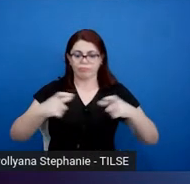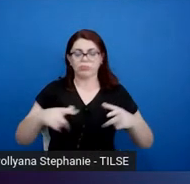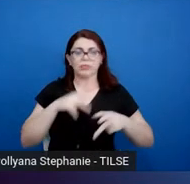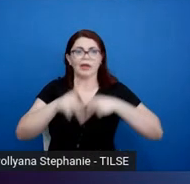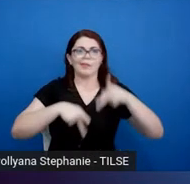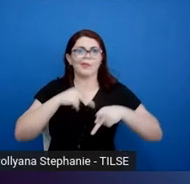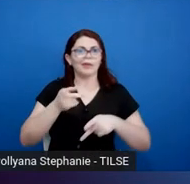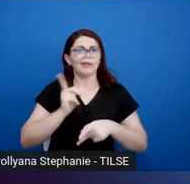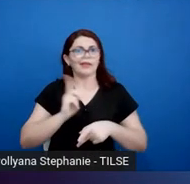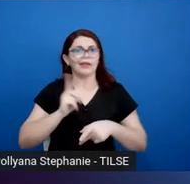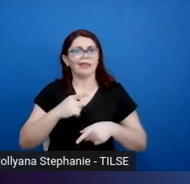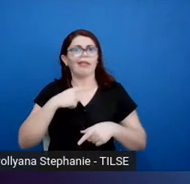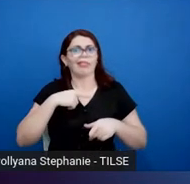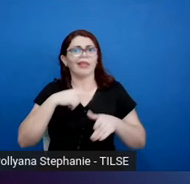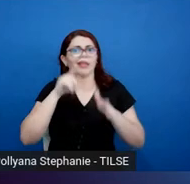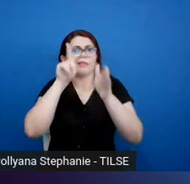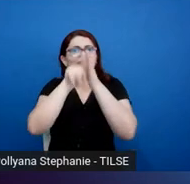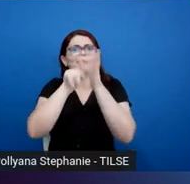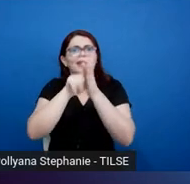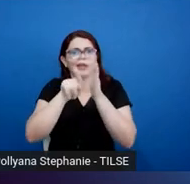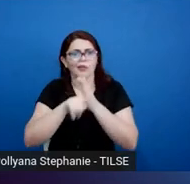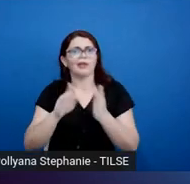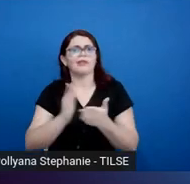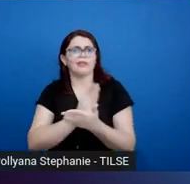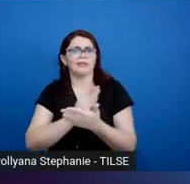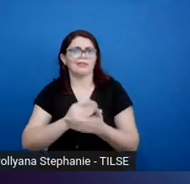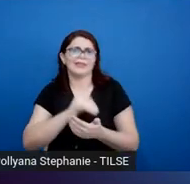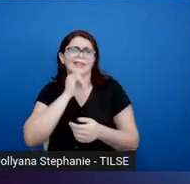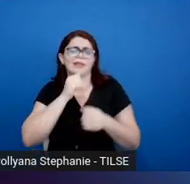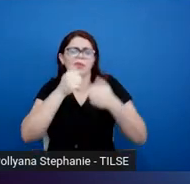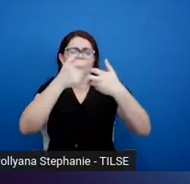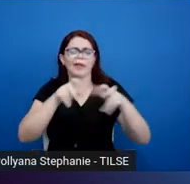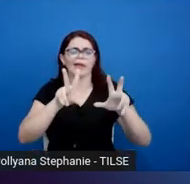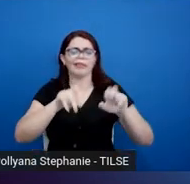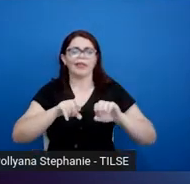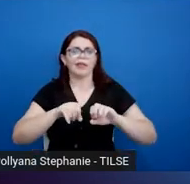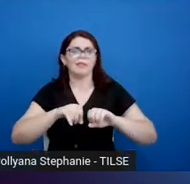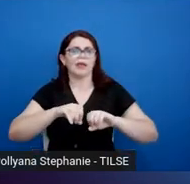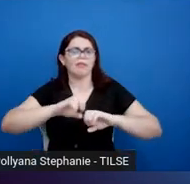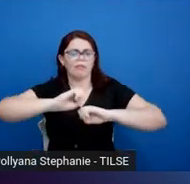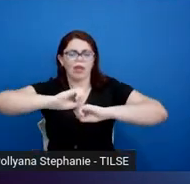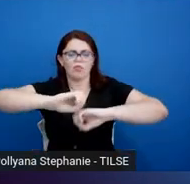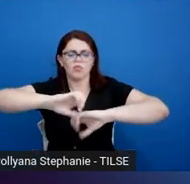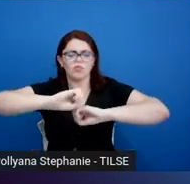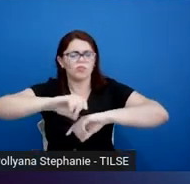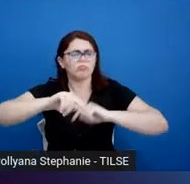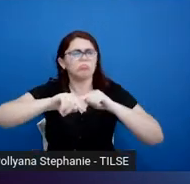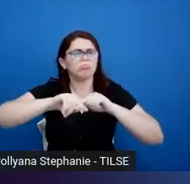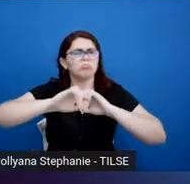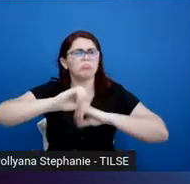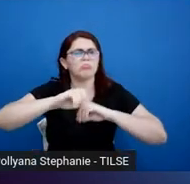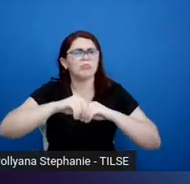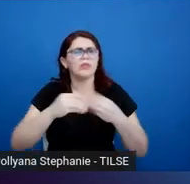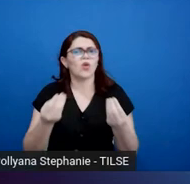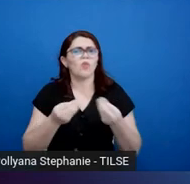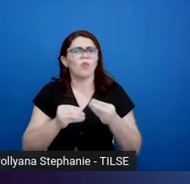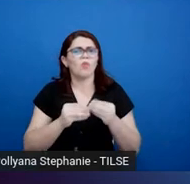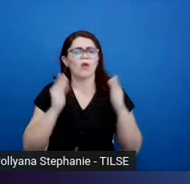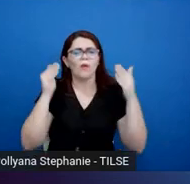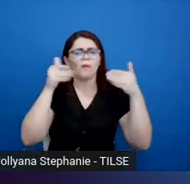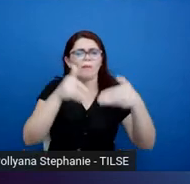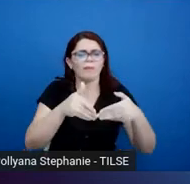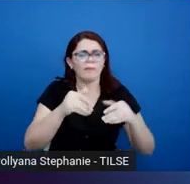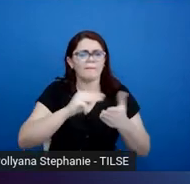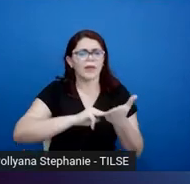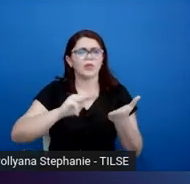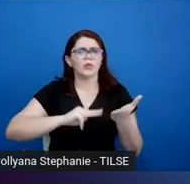Here's some questions. So when we talk about teaching, what are we teaching? What teaching approaches are used